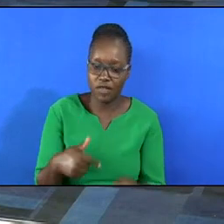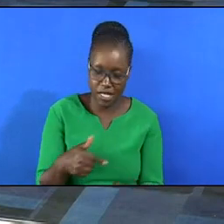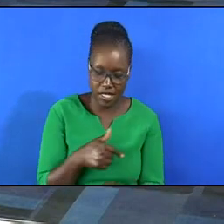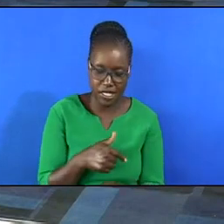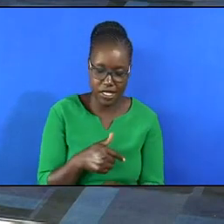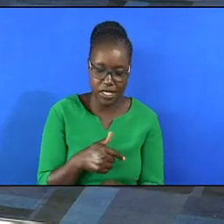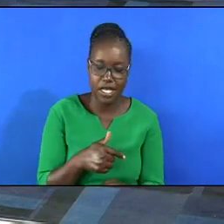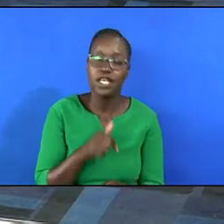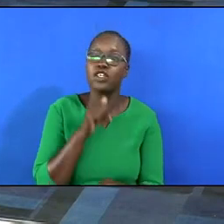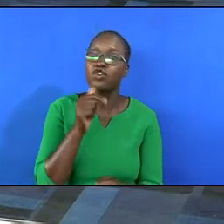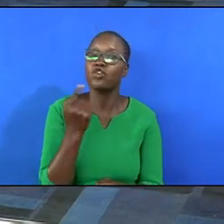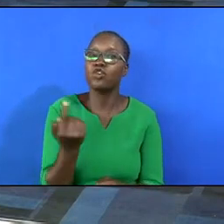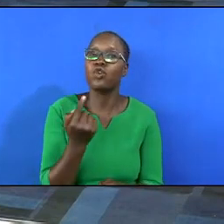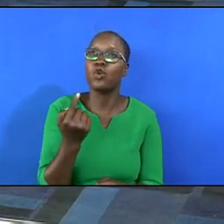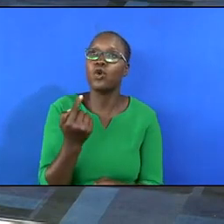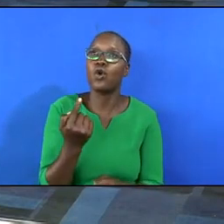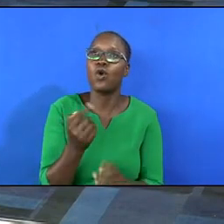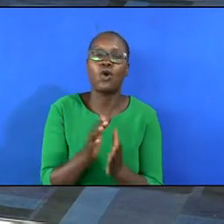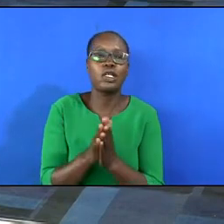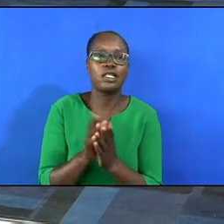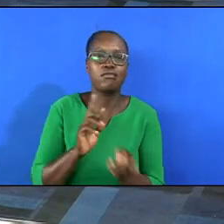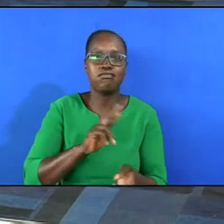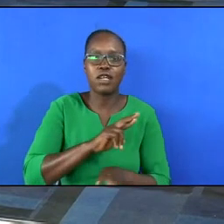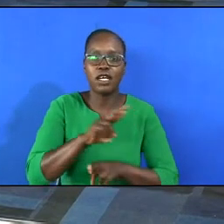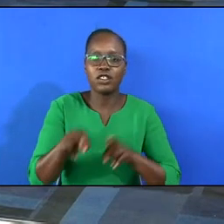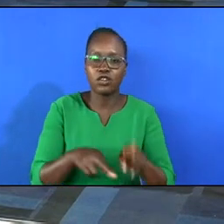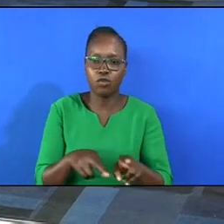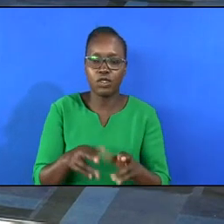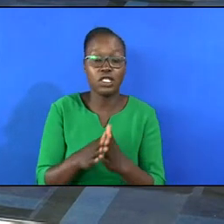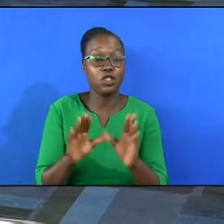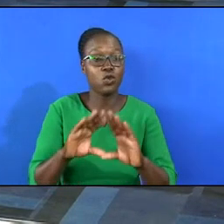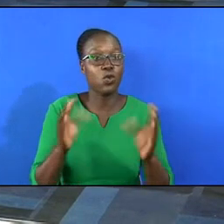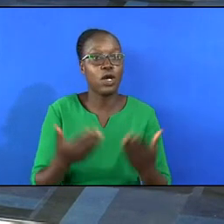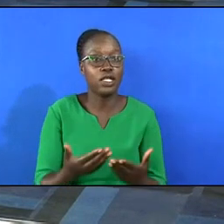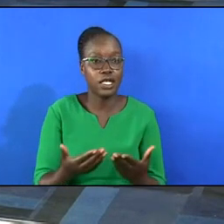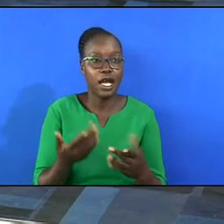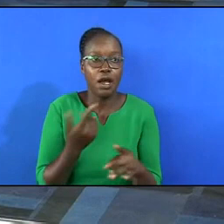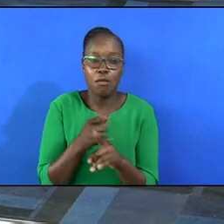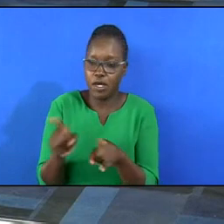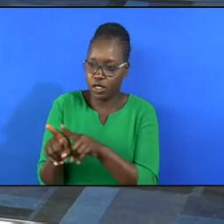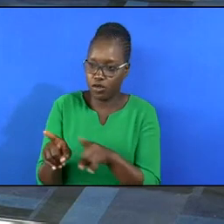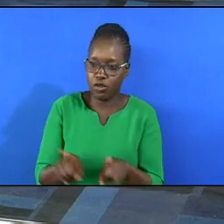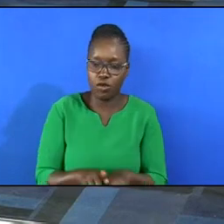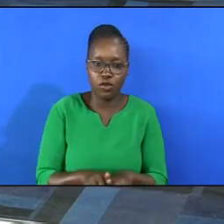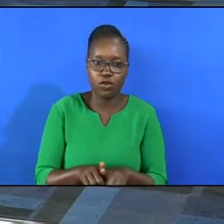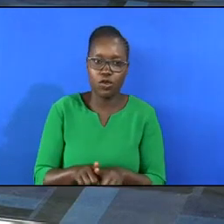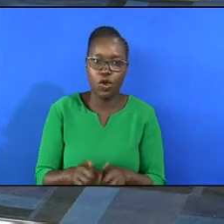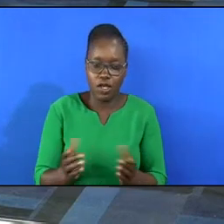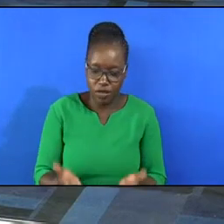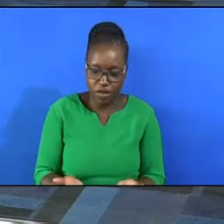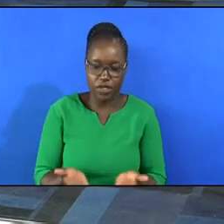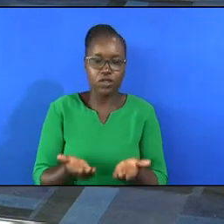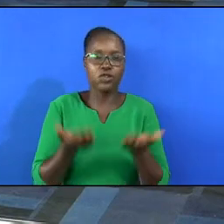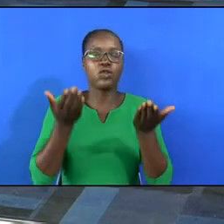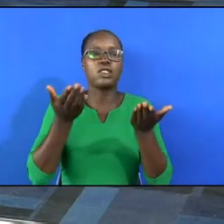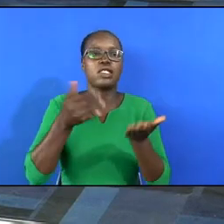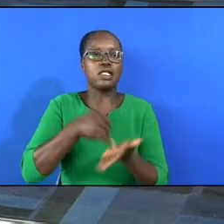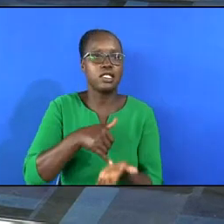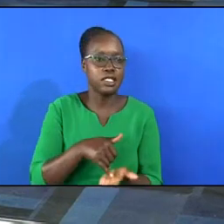us, he not only ransomed this world, but he also exalted it.